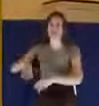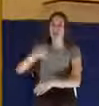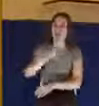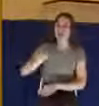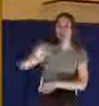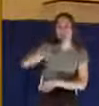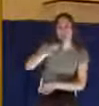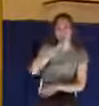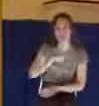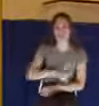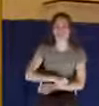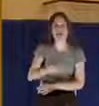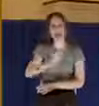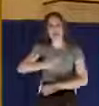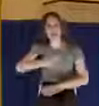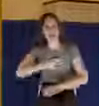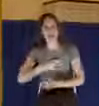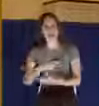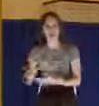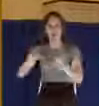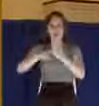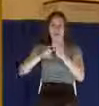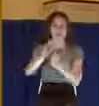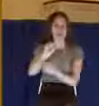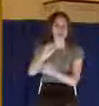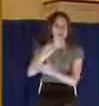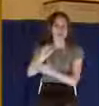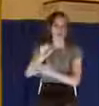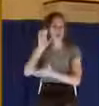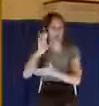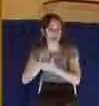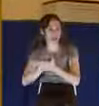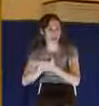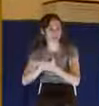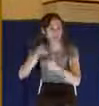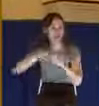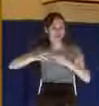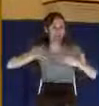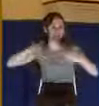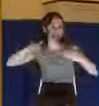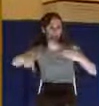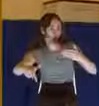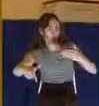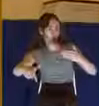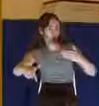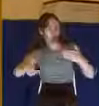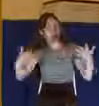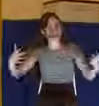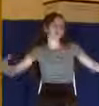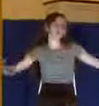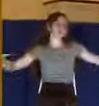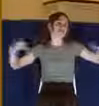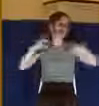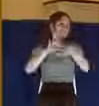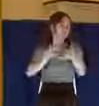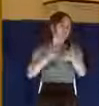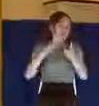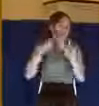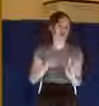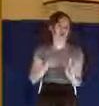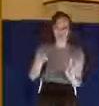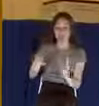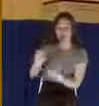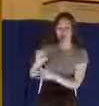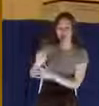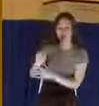This would be Simon's wife. So what happened that day, you can kind of put it all together, can't you? Here's Simon the Cyrenian. He's a man from